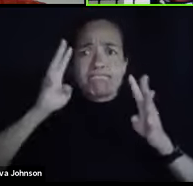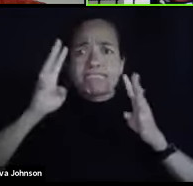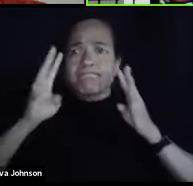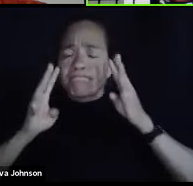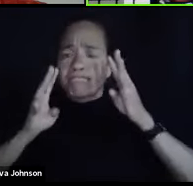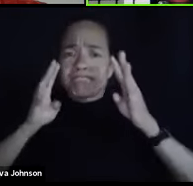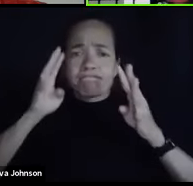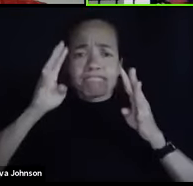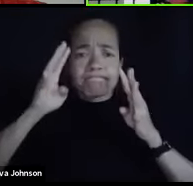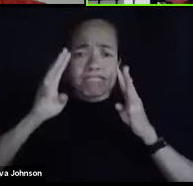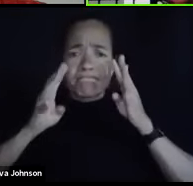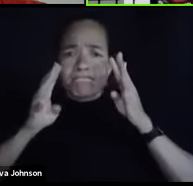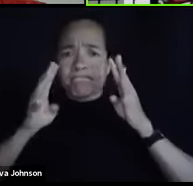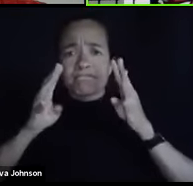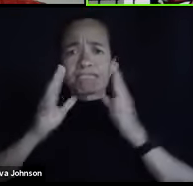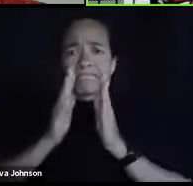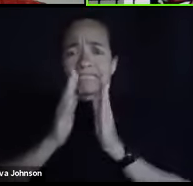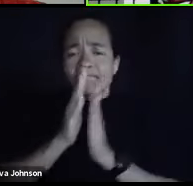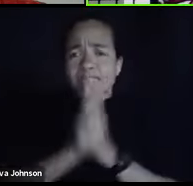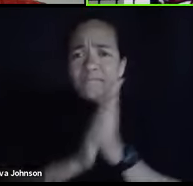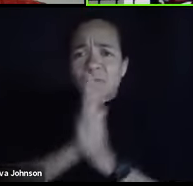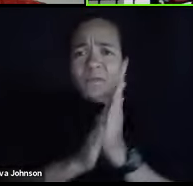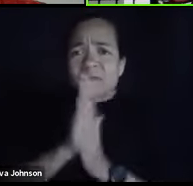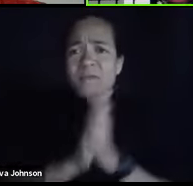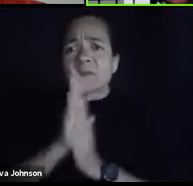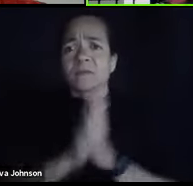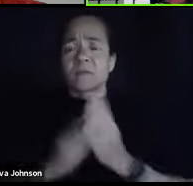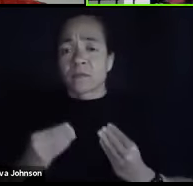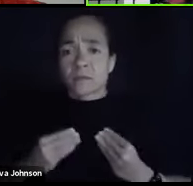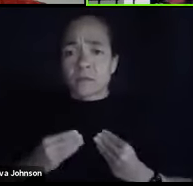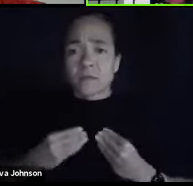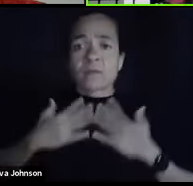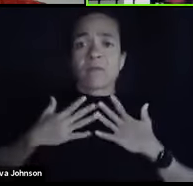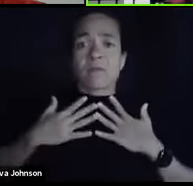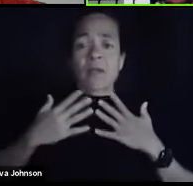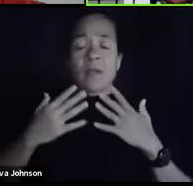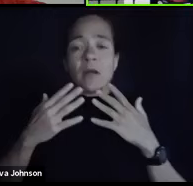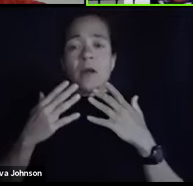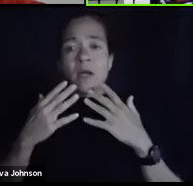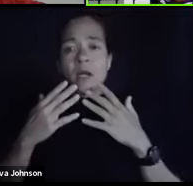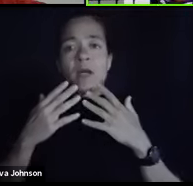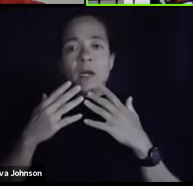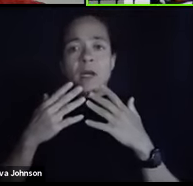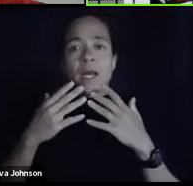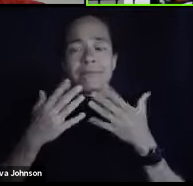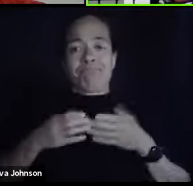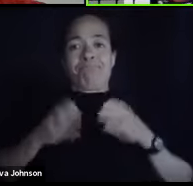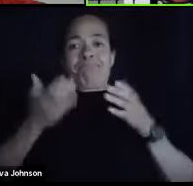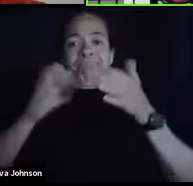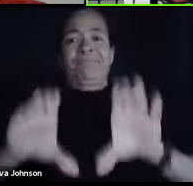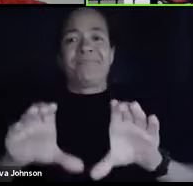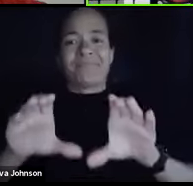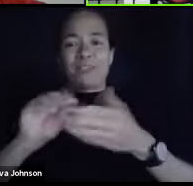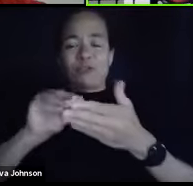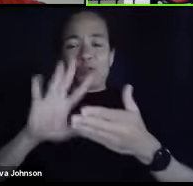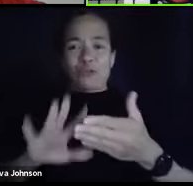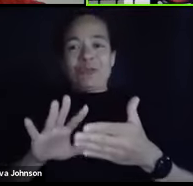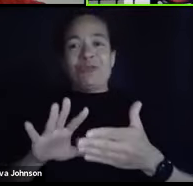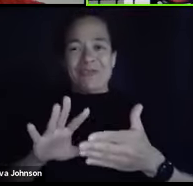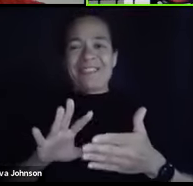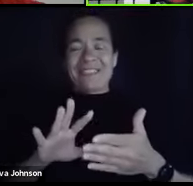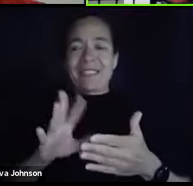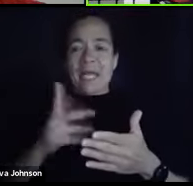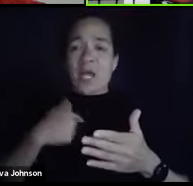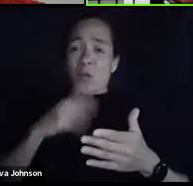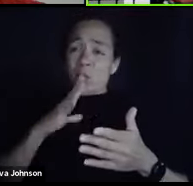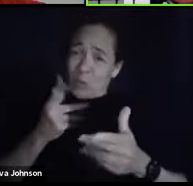our excitement and our love for our disciplines across to students. And we're going to try our darndest in